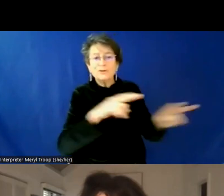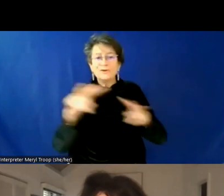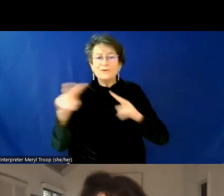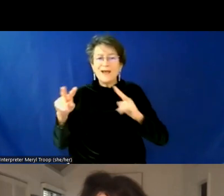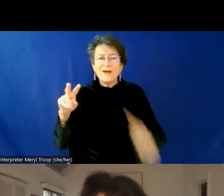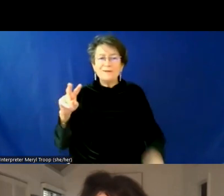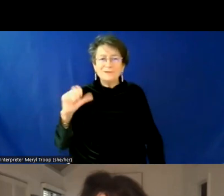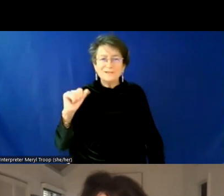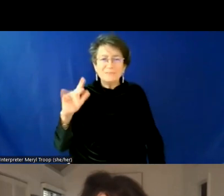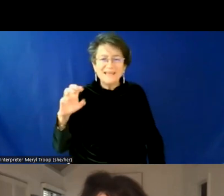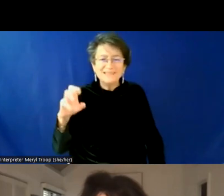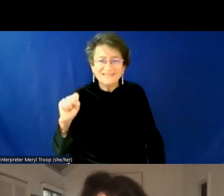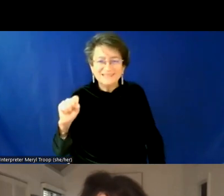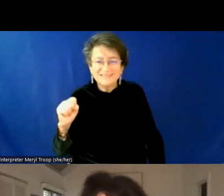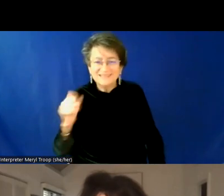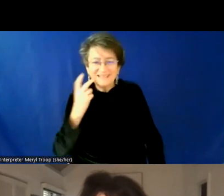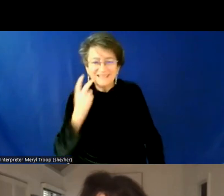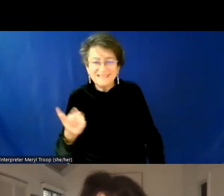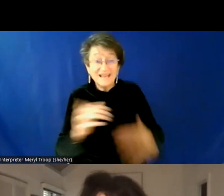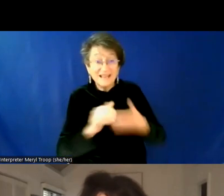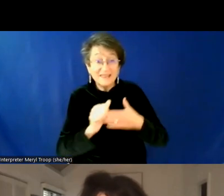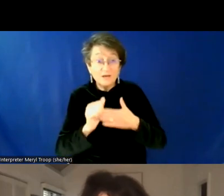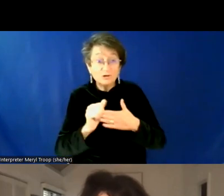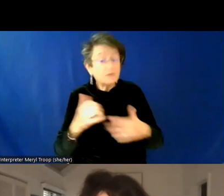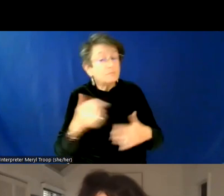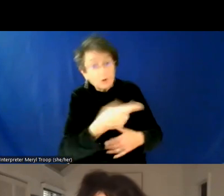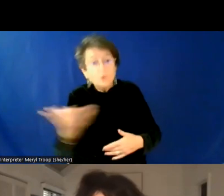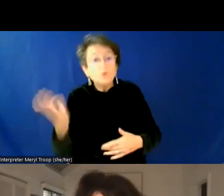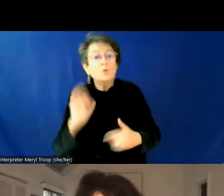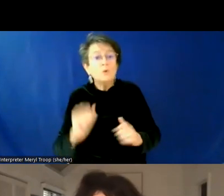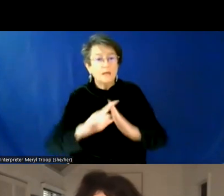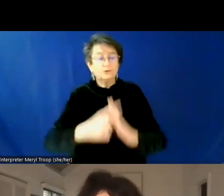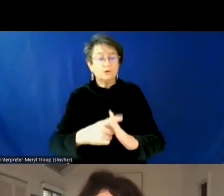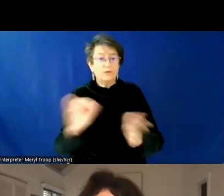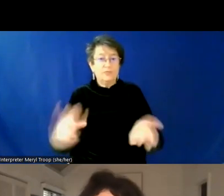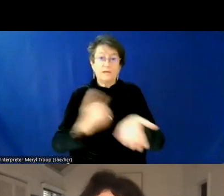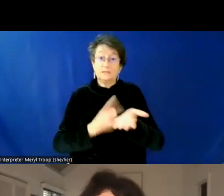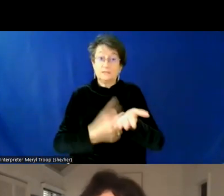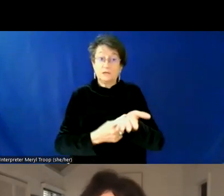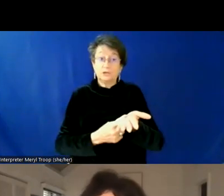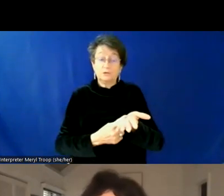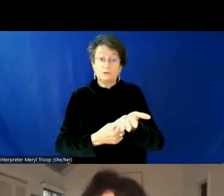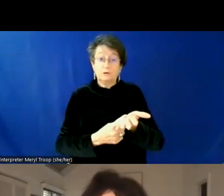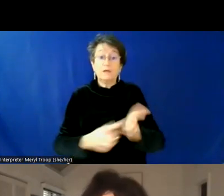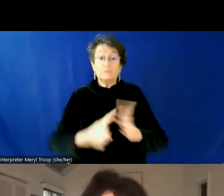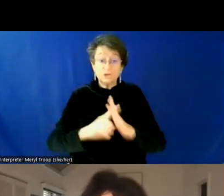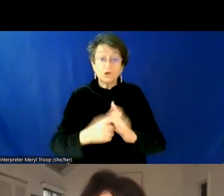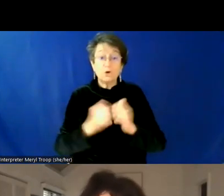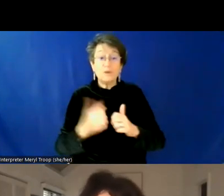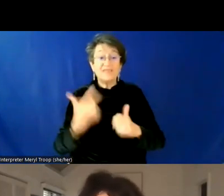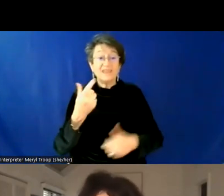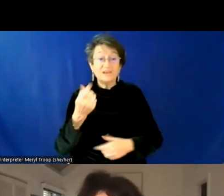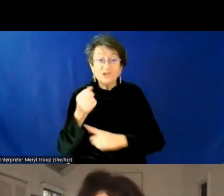have leadership in, that you have a chance to start these discussions. And if it's starting with gender inclusion, I think it's, that's just,